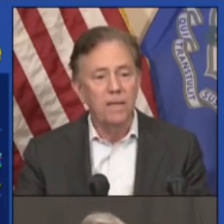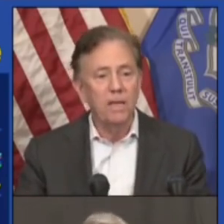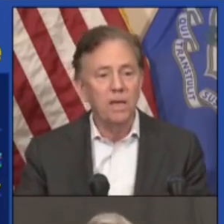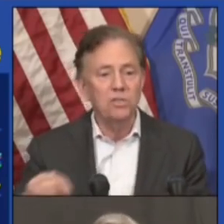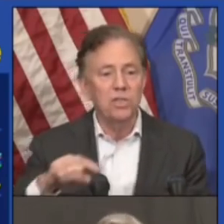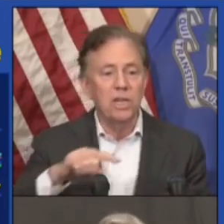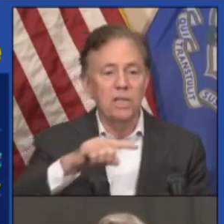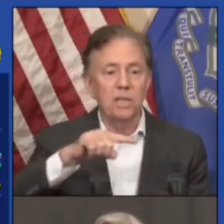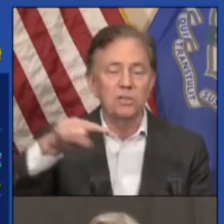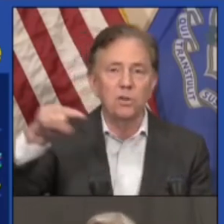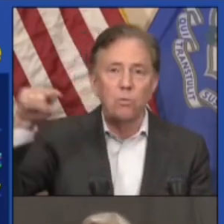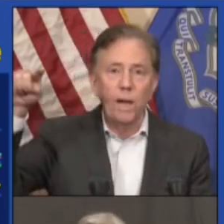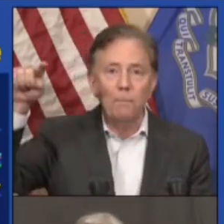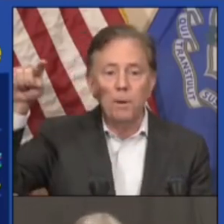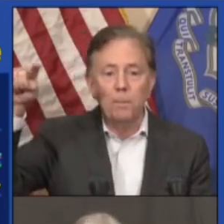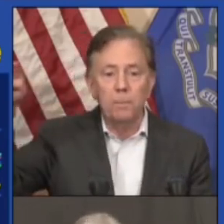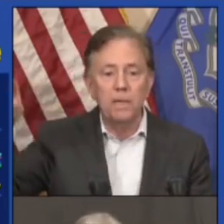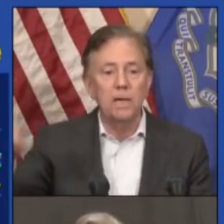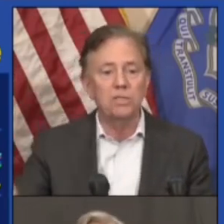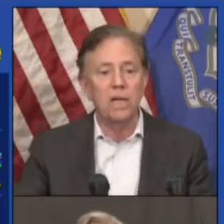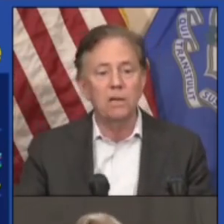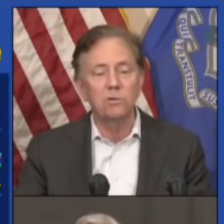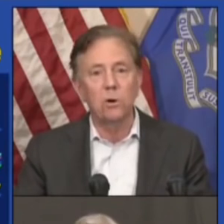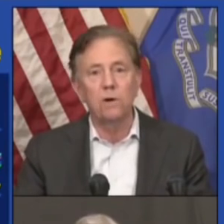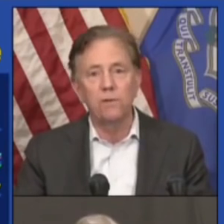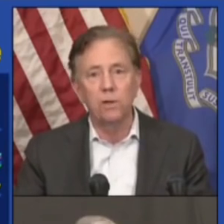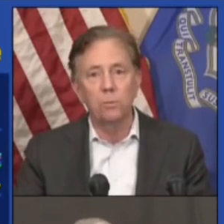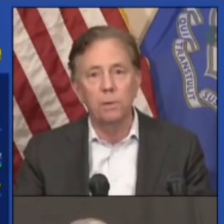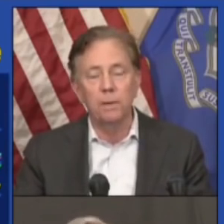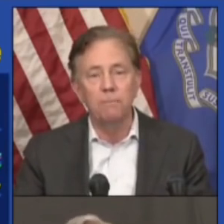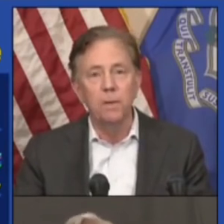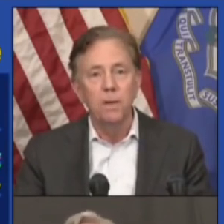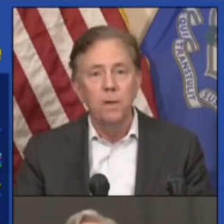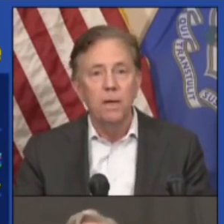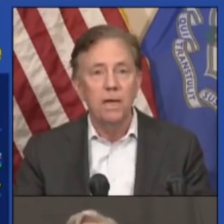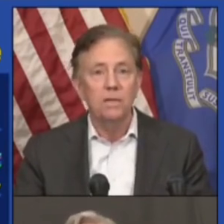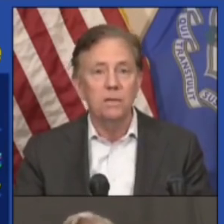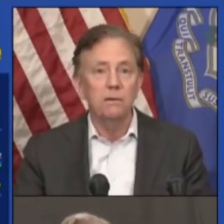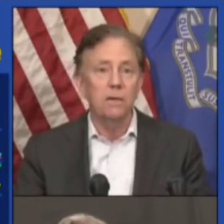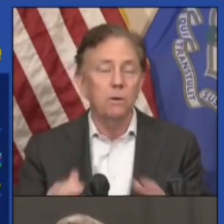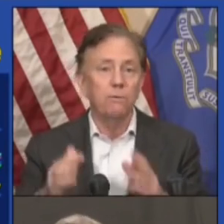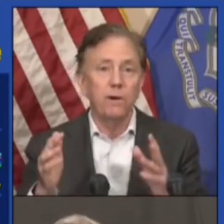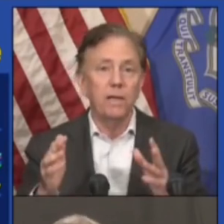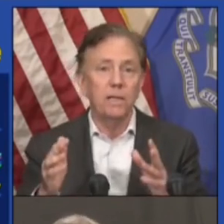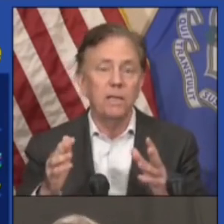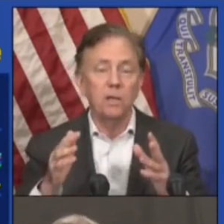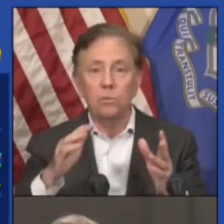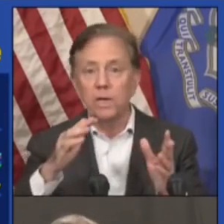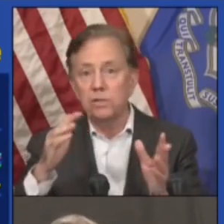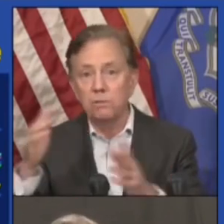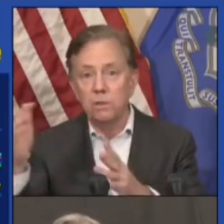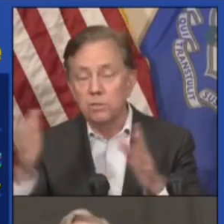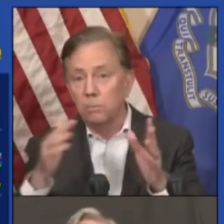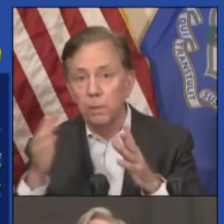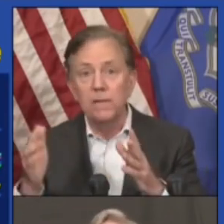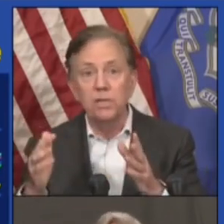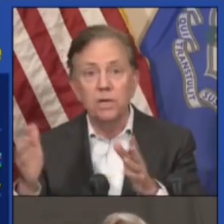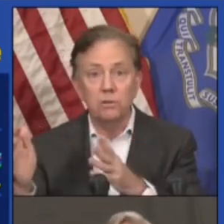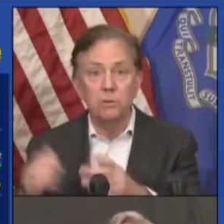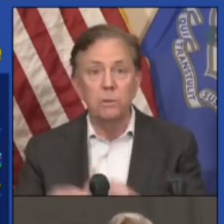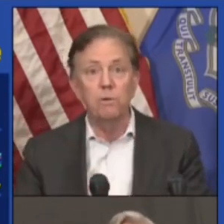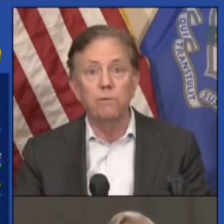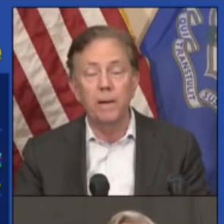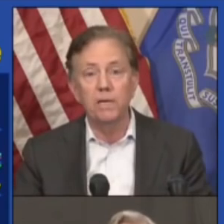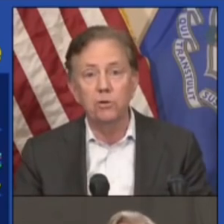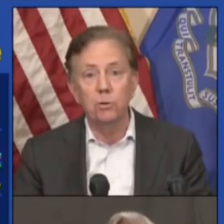And I think you can see that there's a ramp up and then it tails off a little bit. And, you know, frankly, the other reason there's a blend